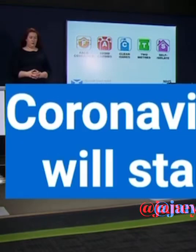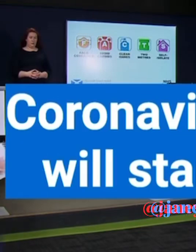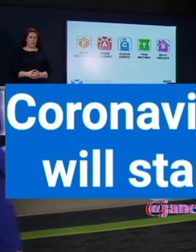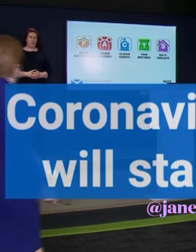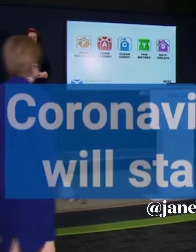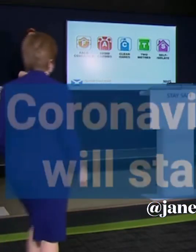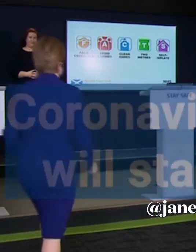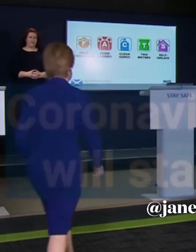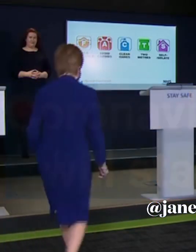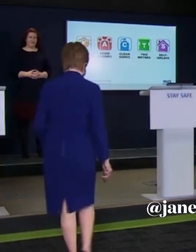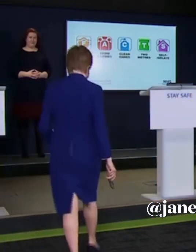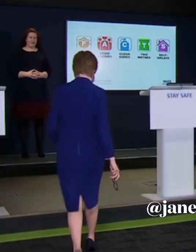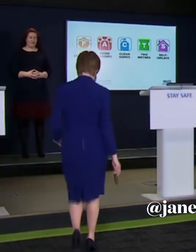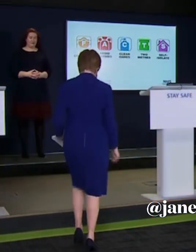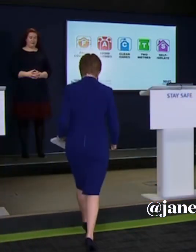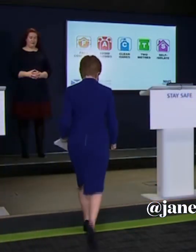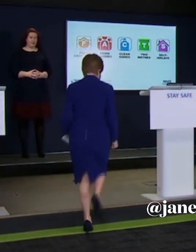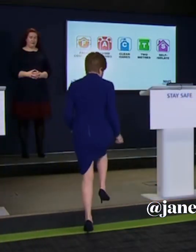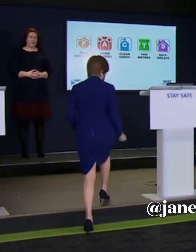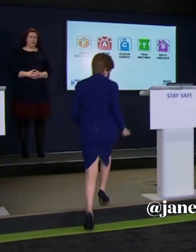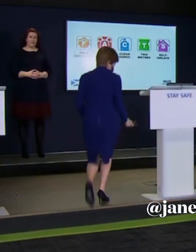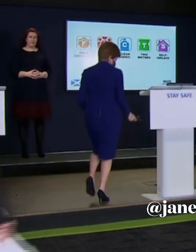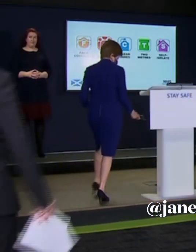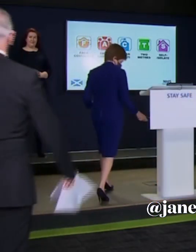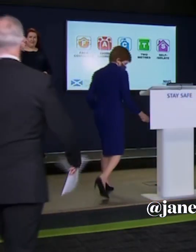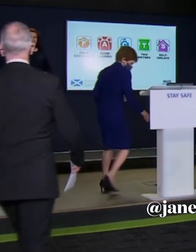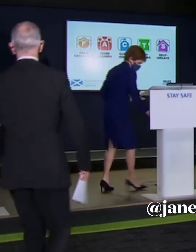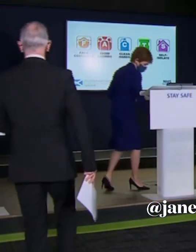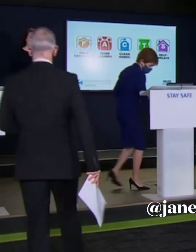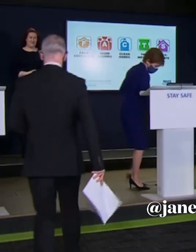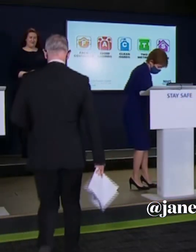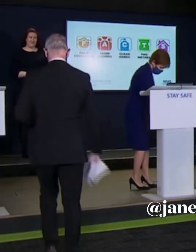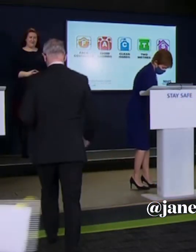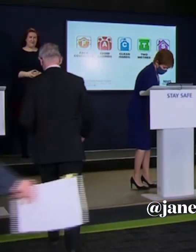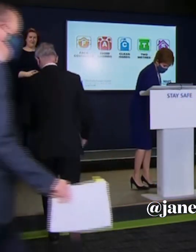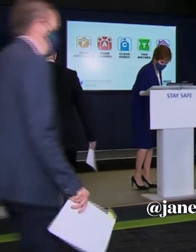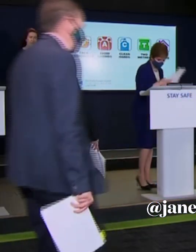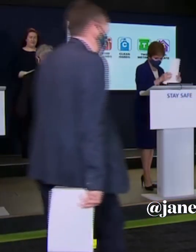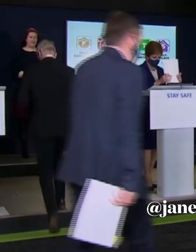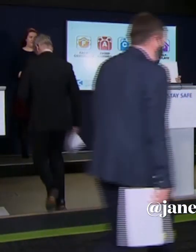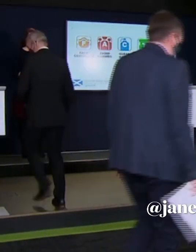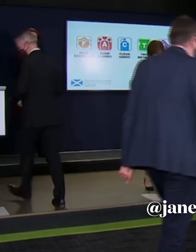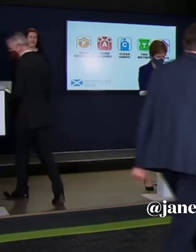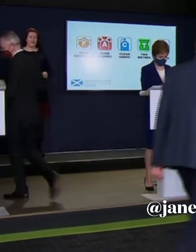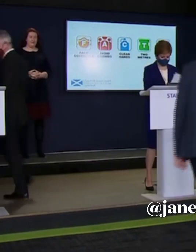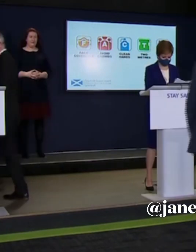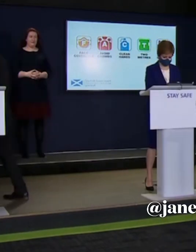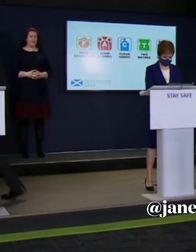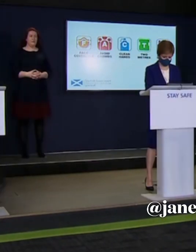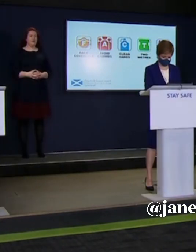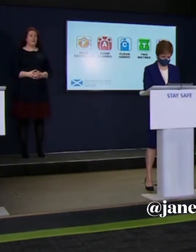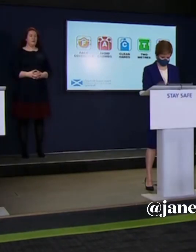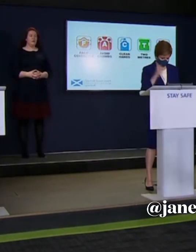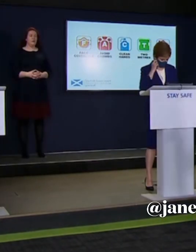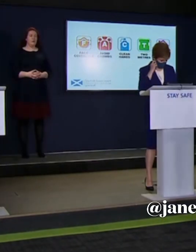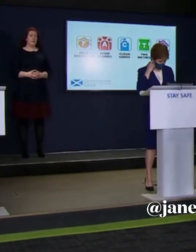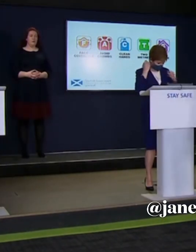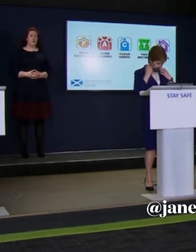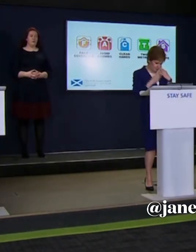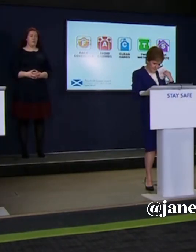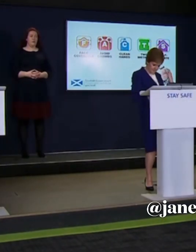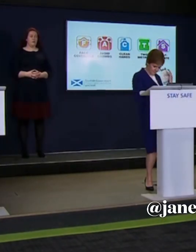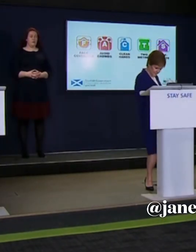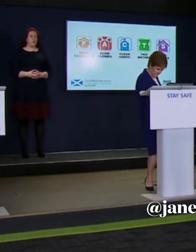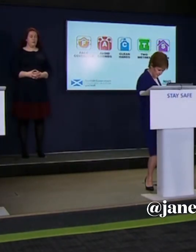Well, that was some election and we got 64. Here, did you see Michael Goff says he was walking about Glasgow and people were shaking his hand